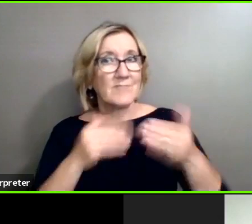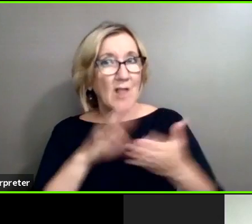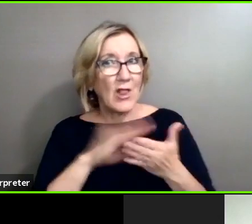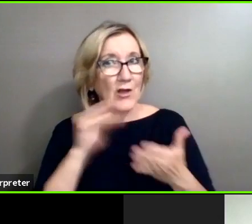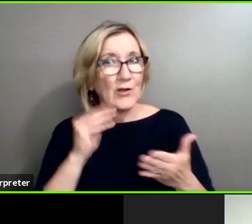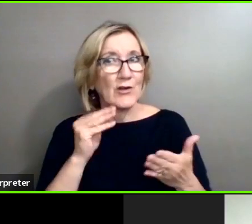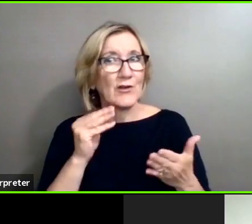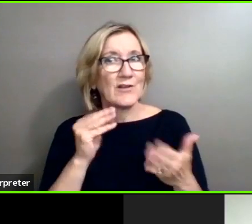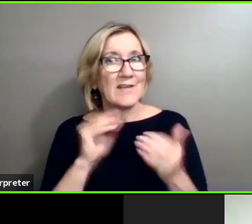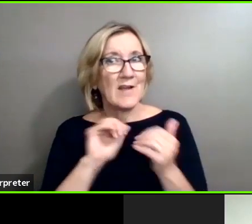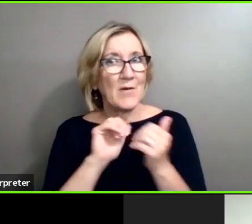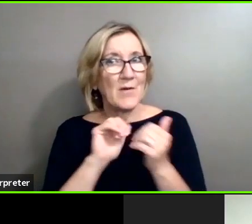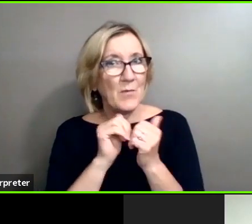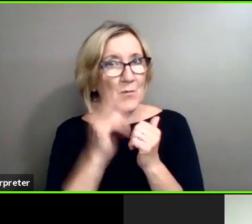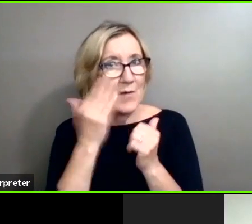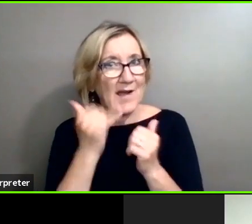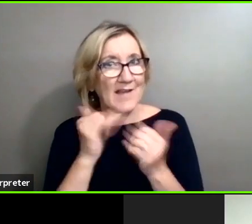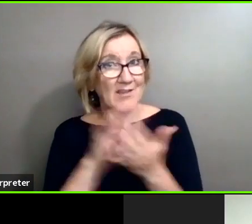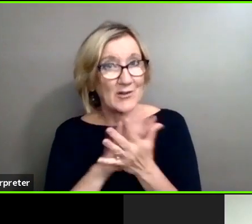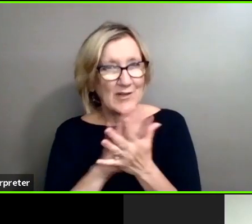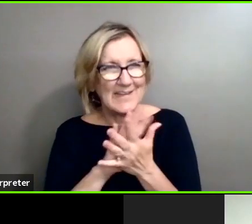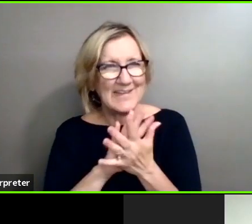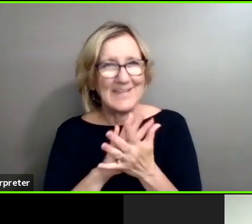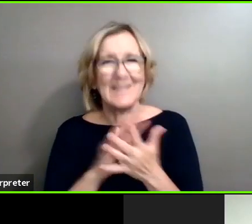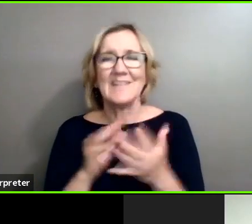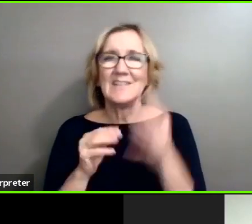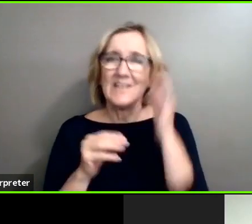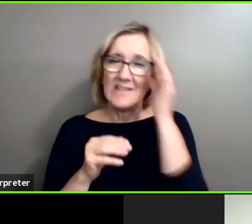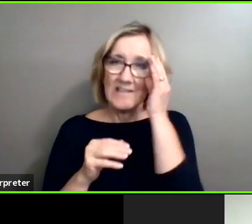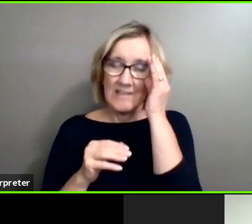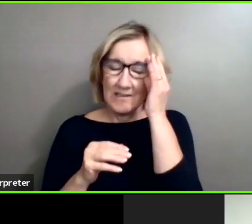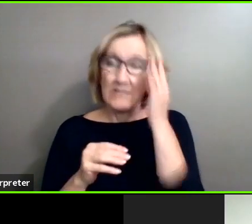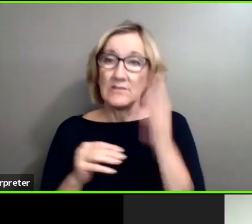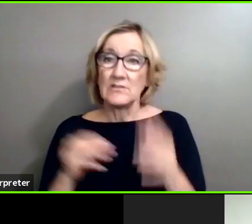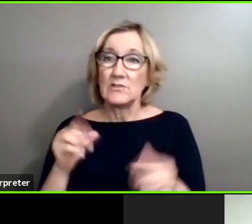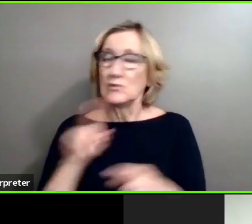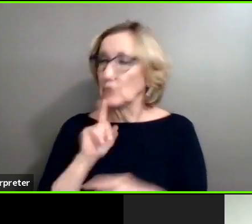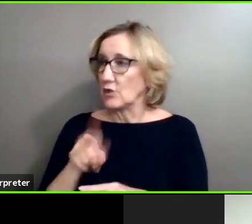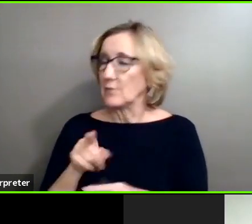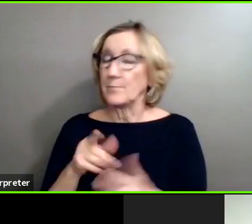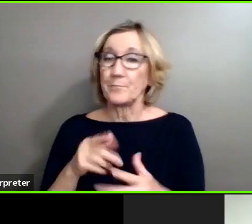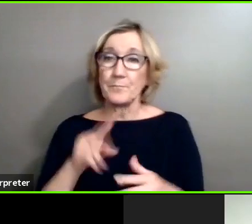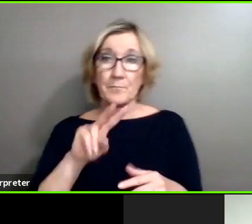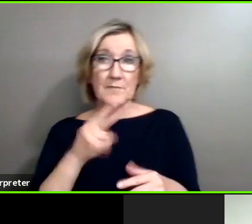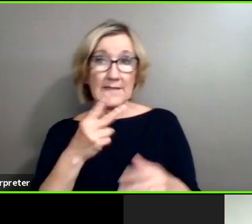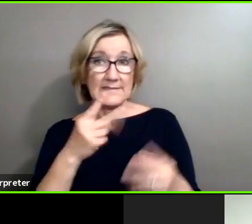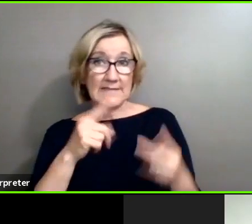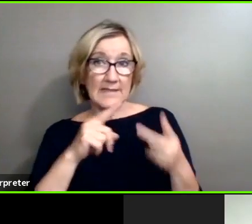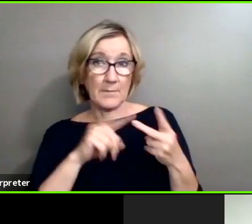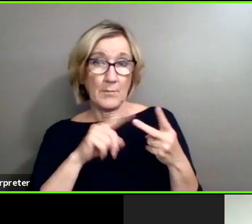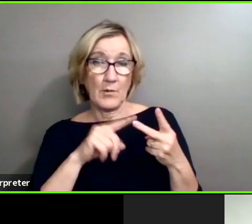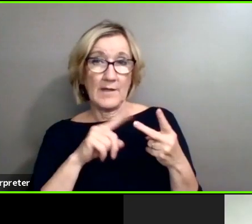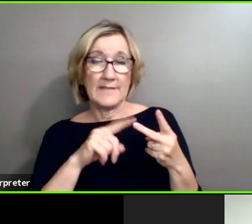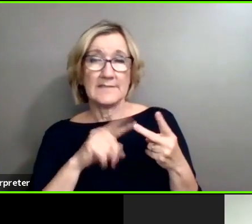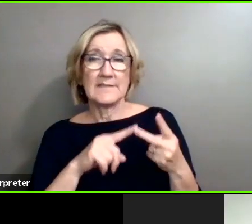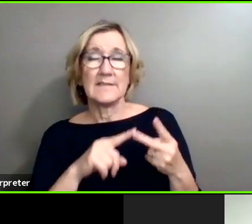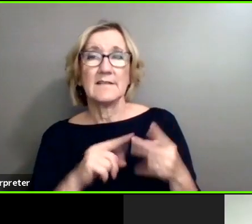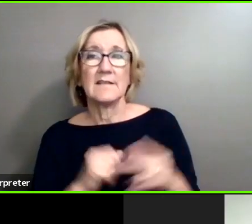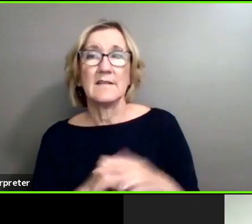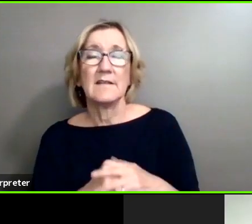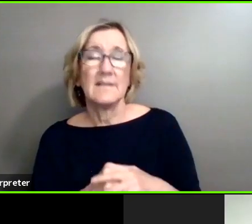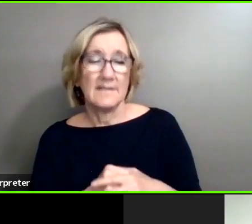grainy and blurry. Absolutely. But just going back to my second point, just so we can capstone this out really quickly.